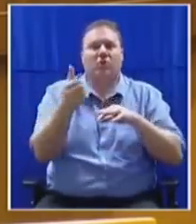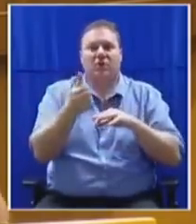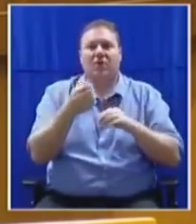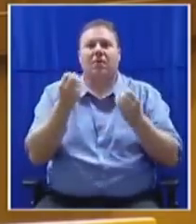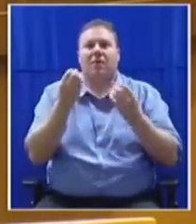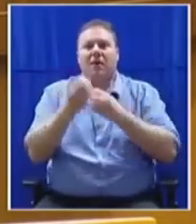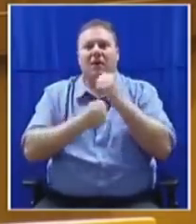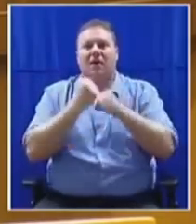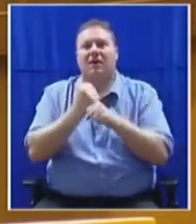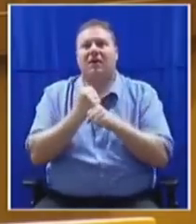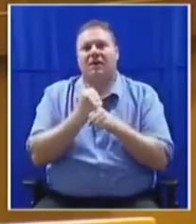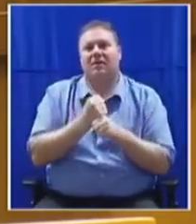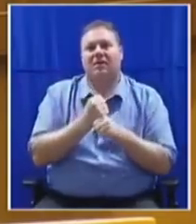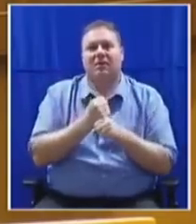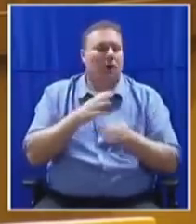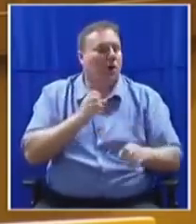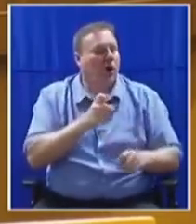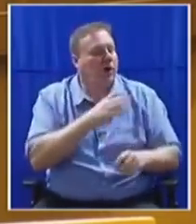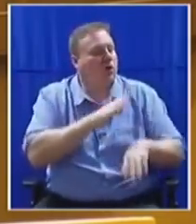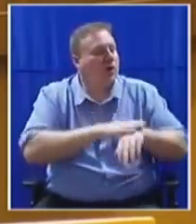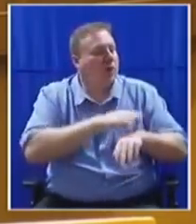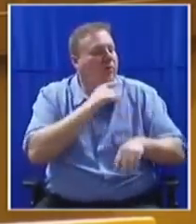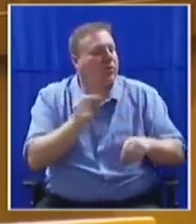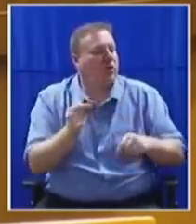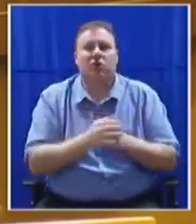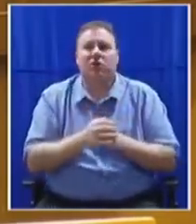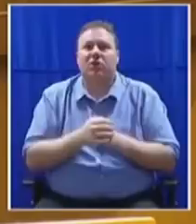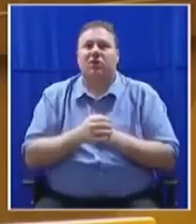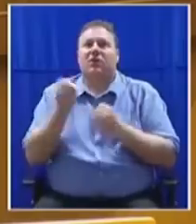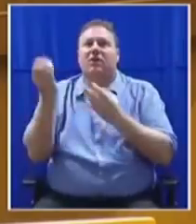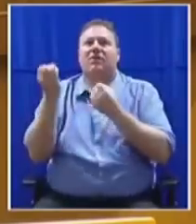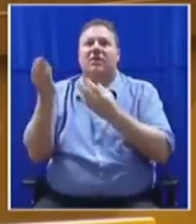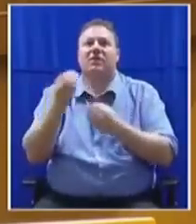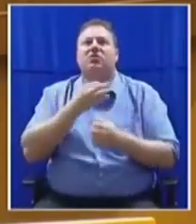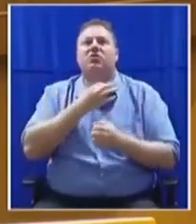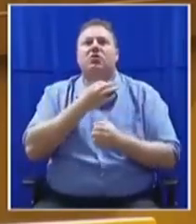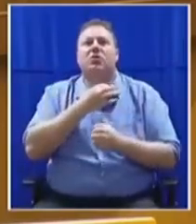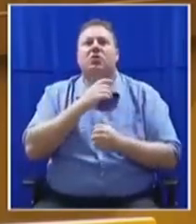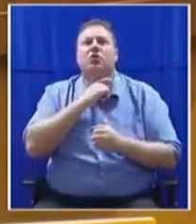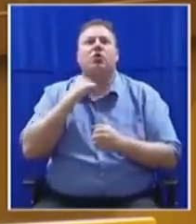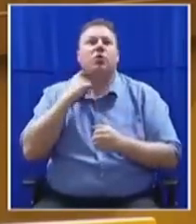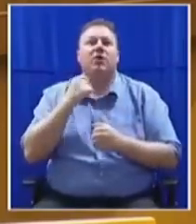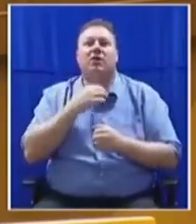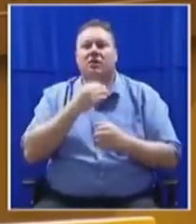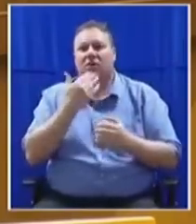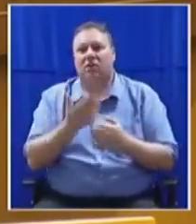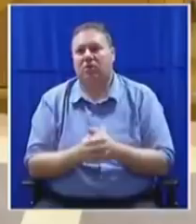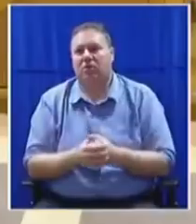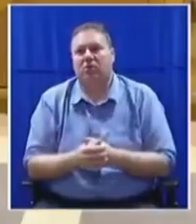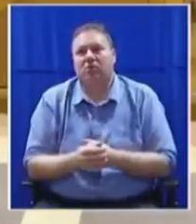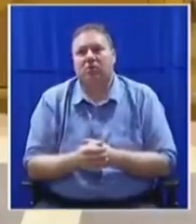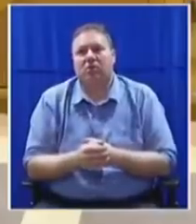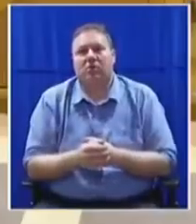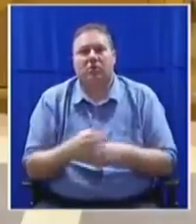of 1912 of sending deportations and petitions to the Queen in England to ask for space in the colonial temple. Thank you very much. has